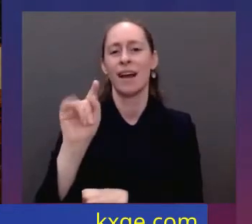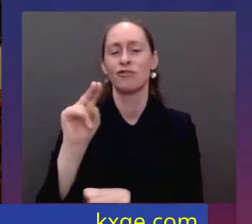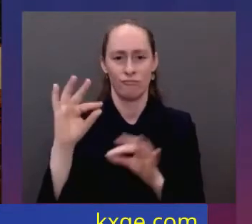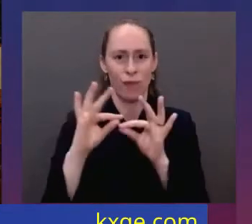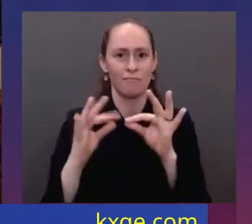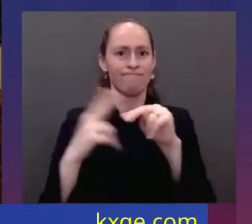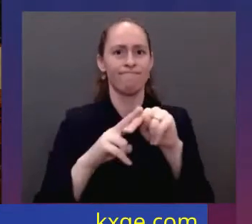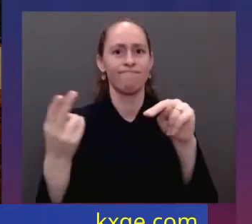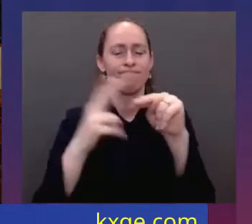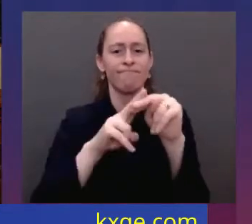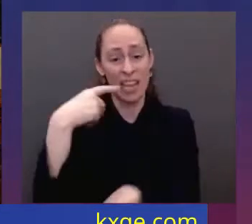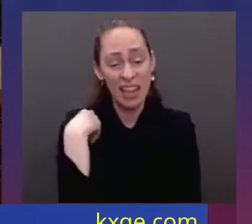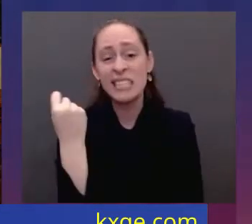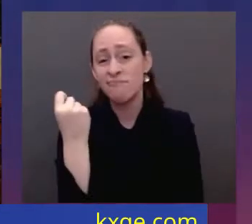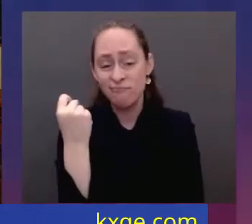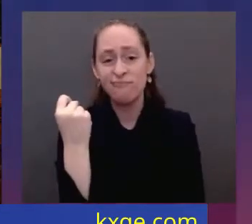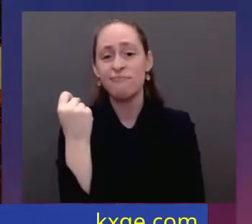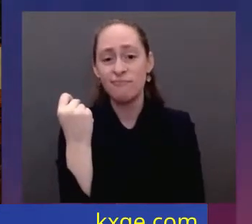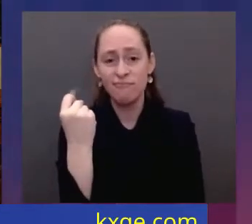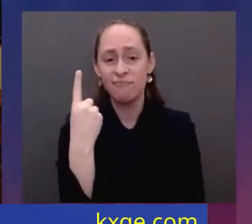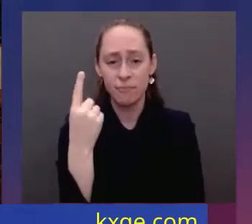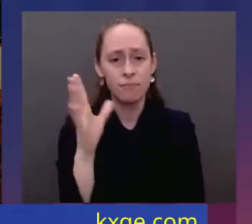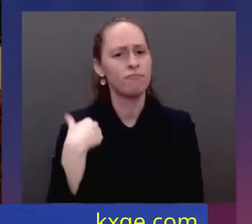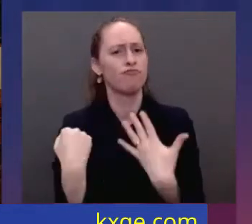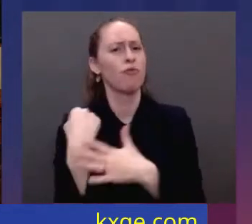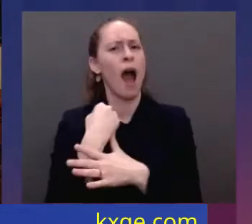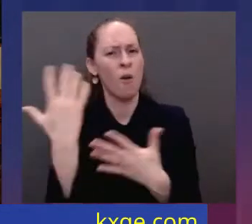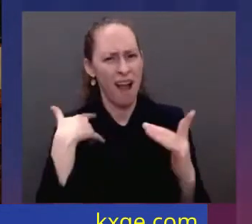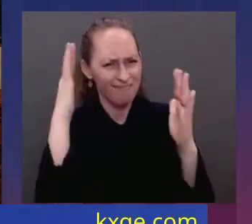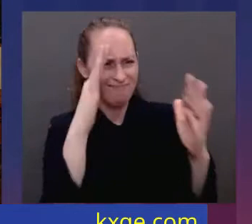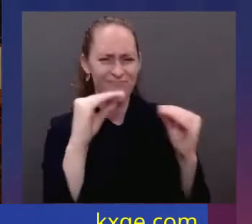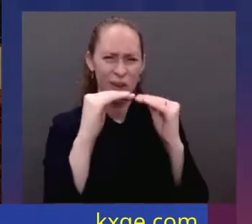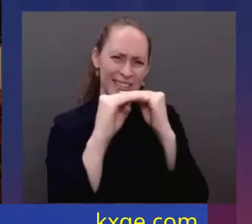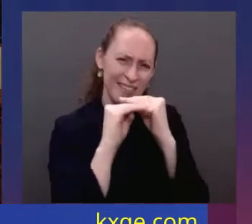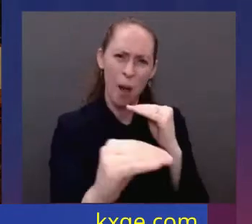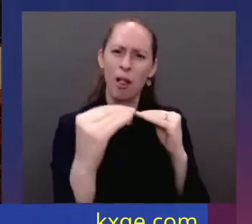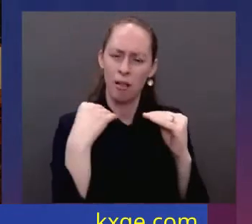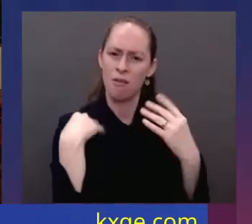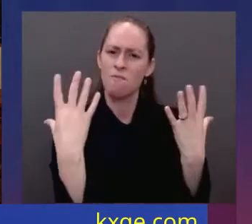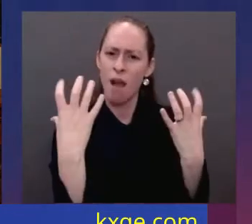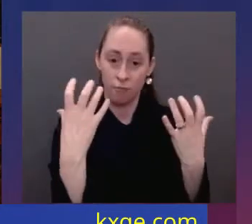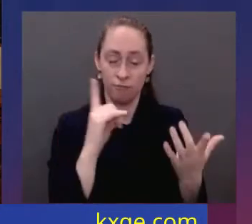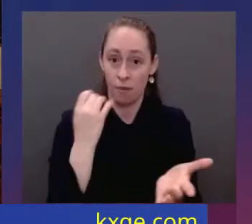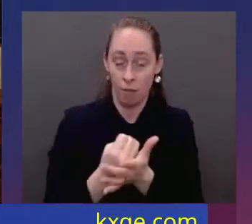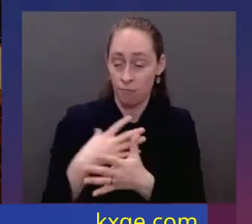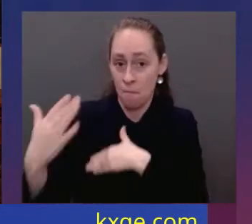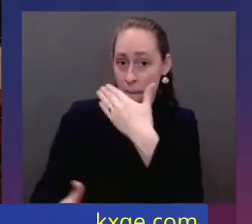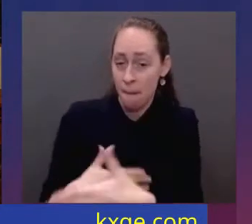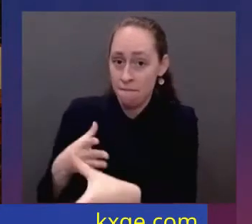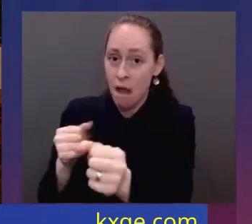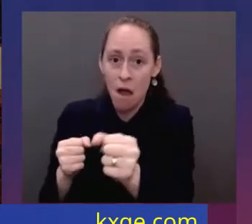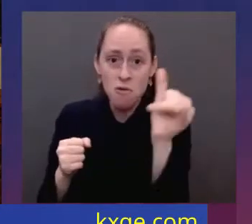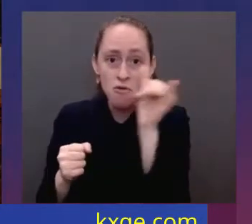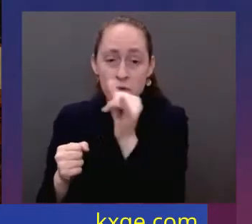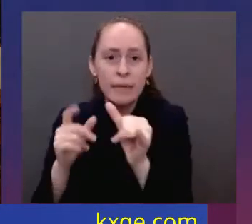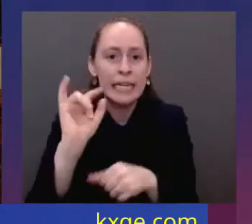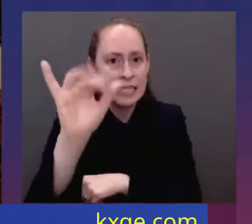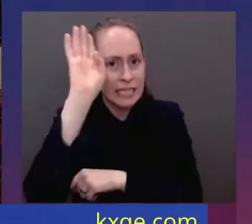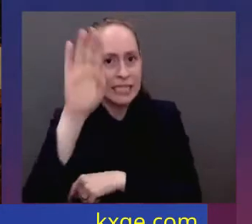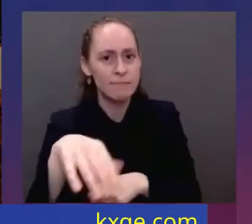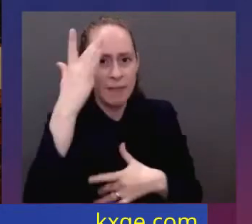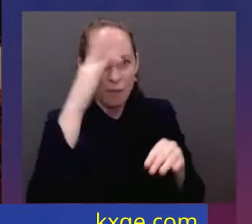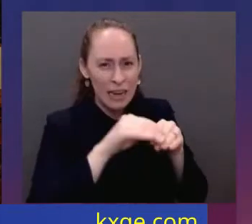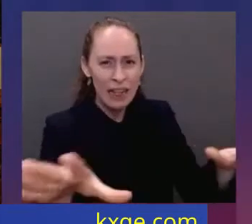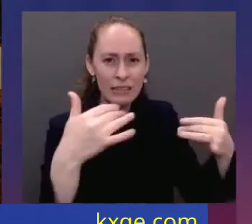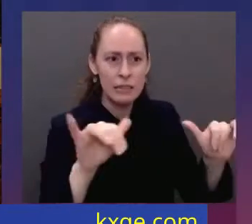priority is getting prices under control. Look, our economy roared back faster than almost anyone predicted. But that pandemic meant that businesses had a hard time hiring enough people because of the